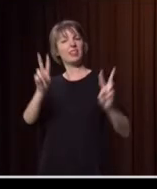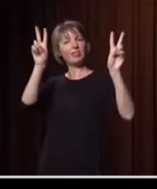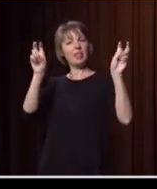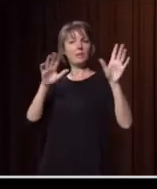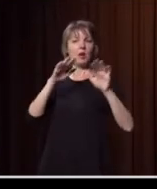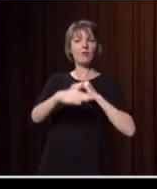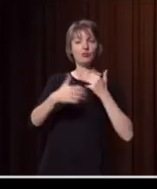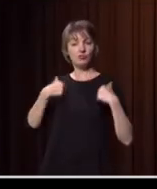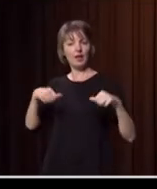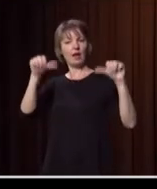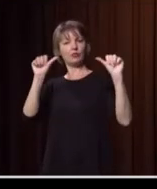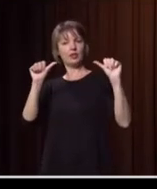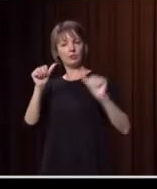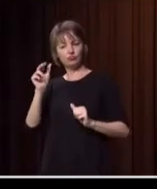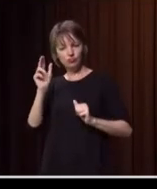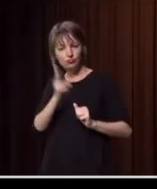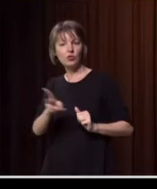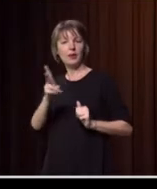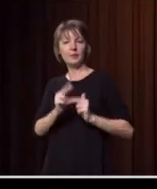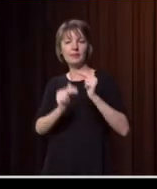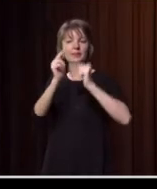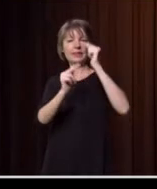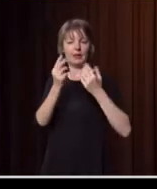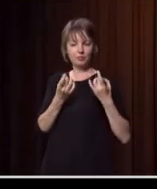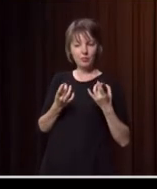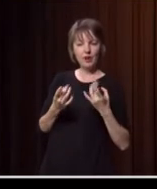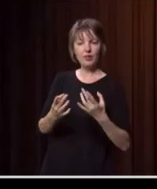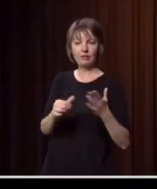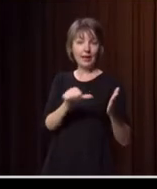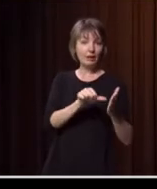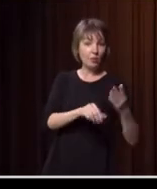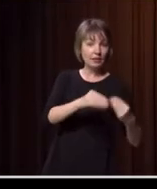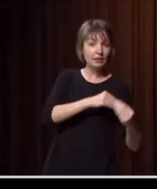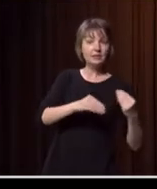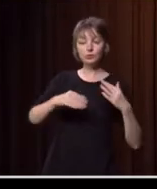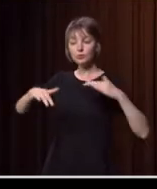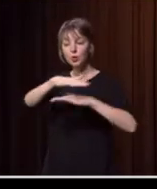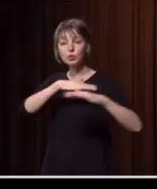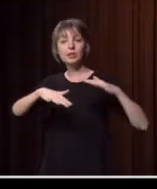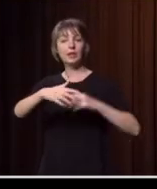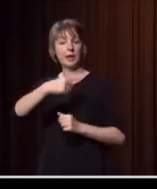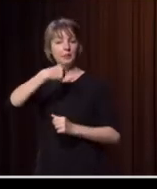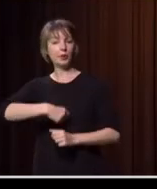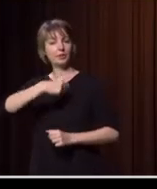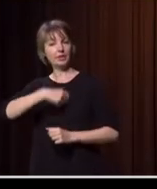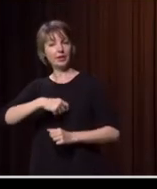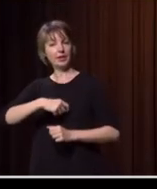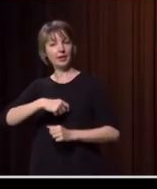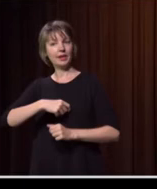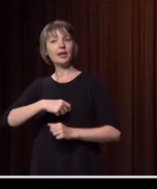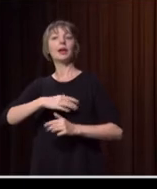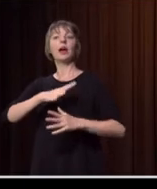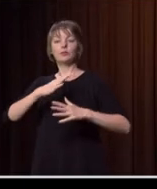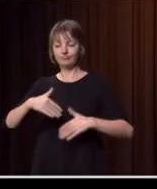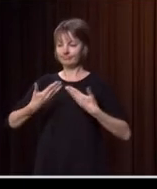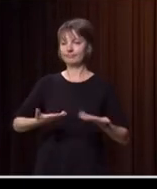rebuilding and being prepared economically, socially and personally leads us into this third and final conversation.